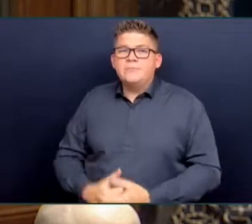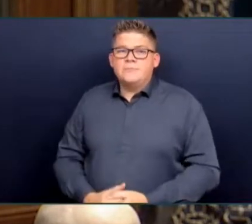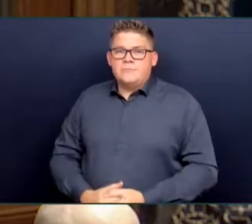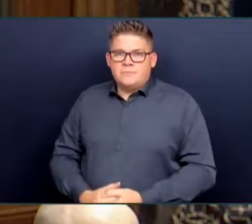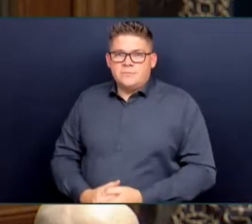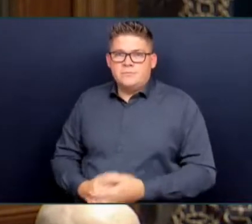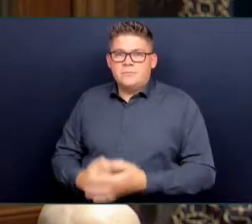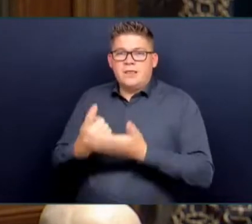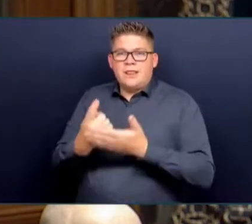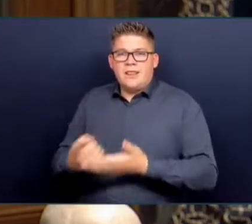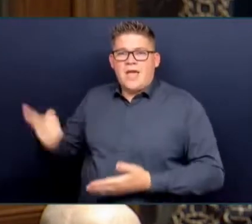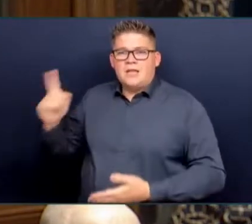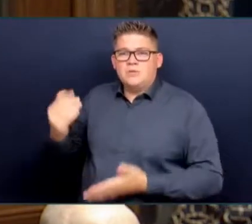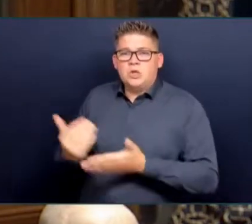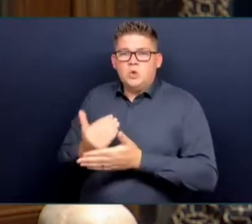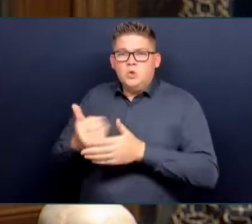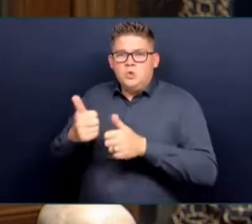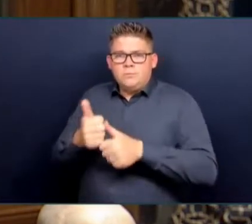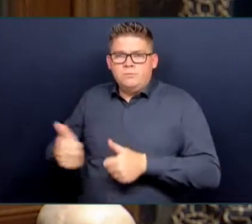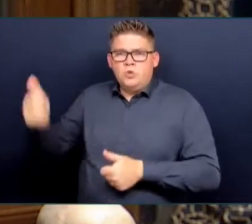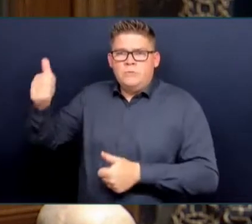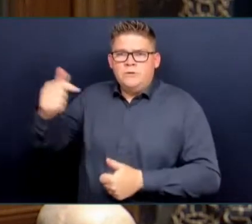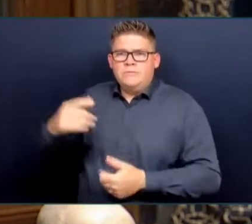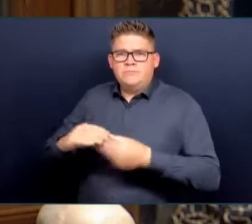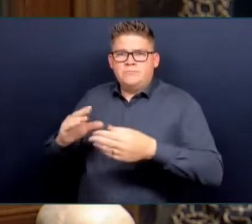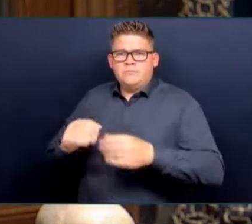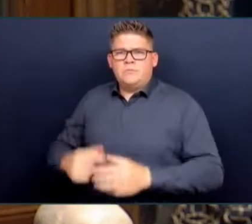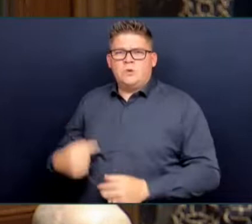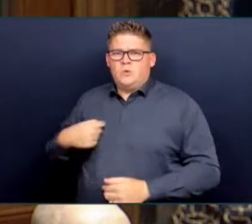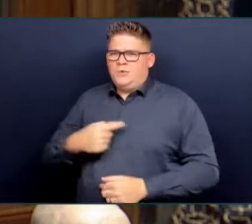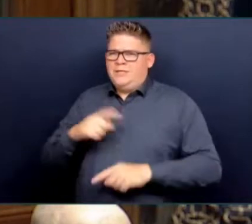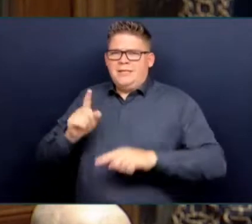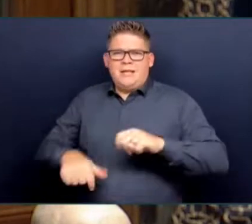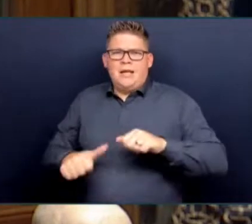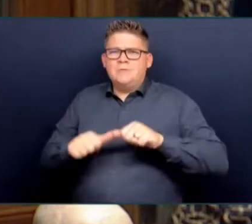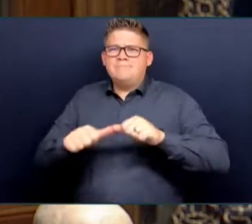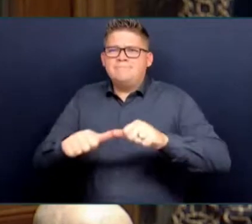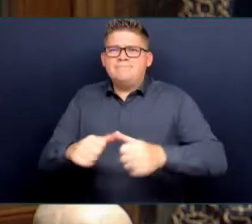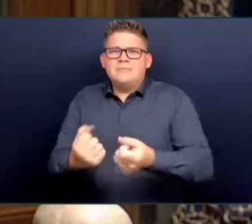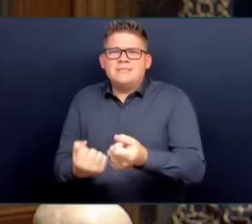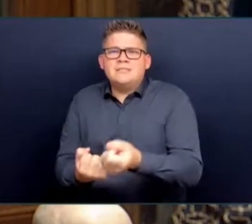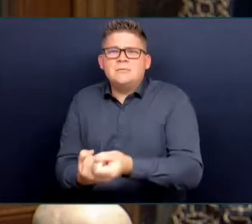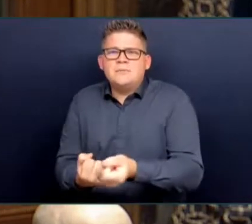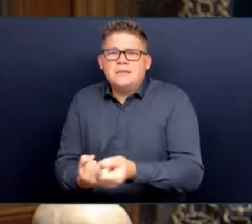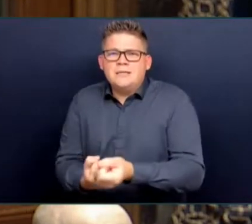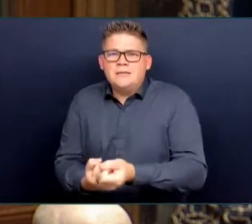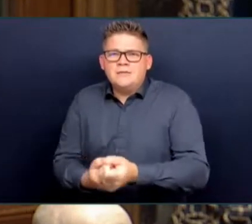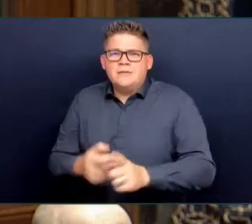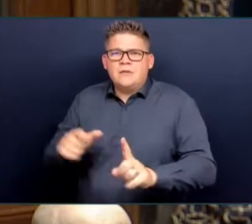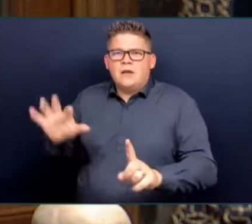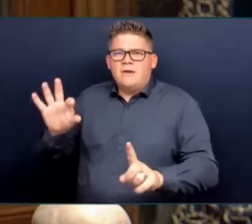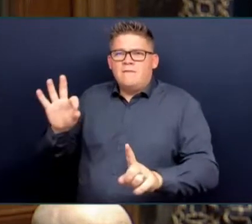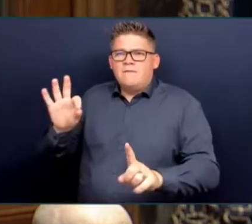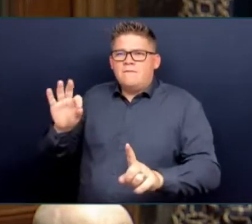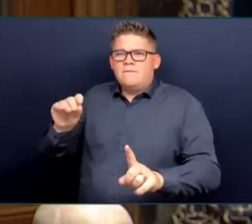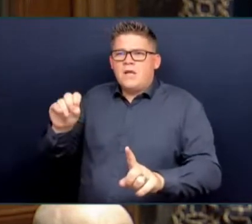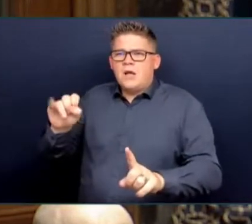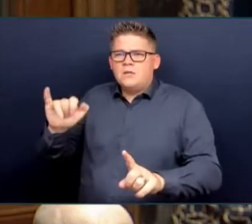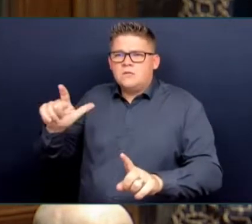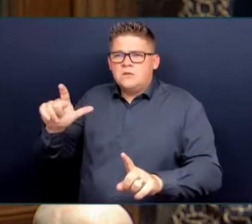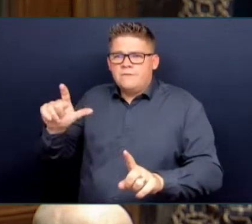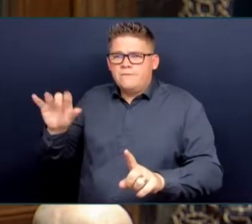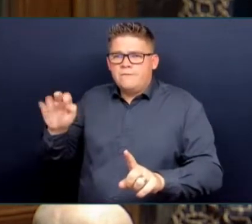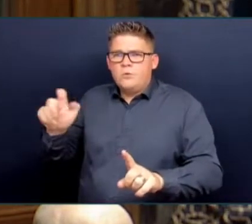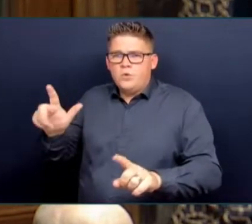to subsidize fossil fuels. We cannot continue to expand fossil fuel infrastructure and hit our climate goals. End quote.